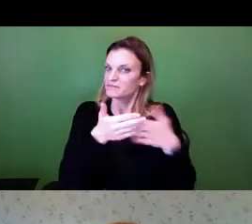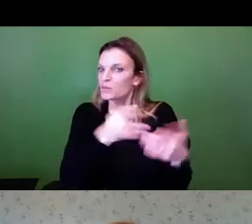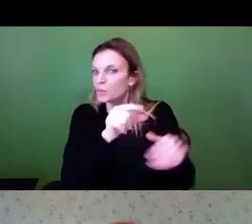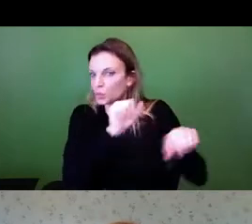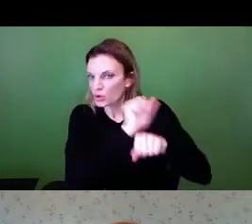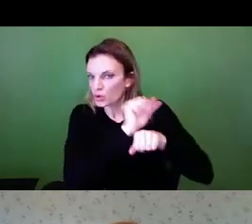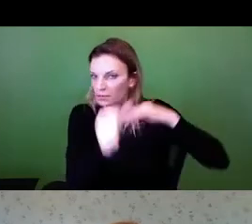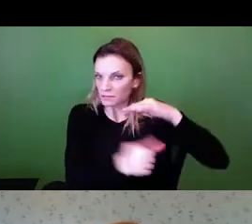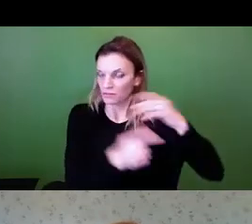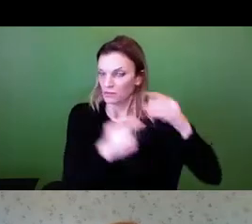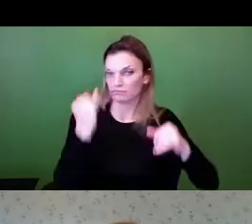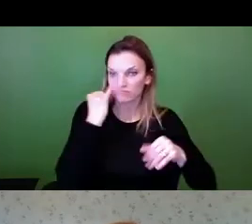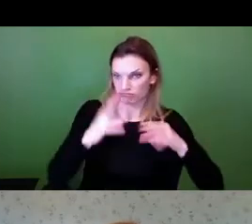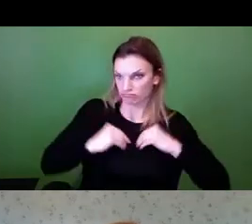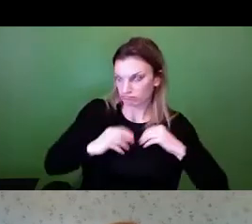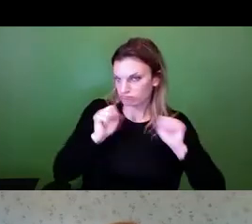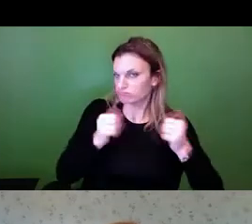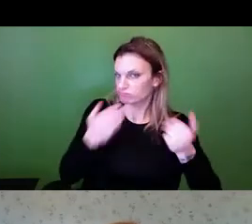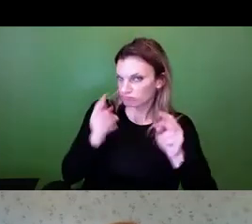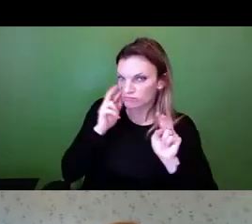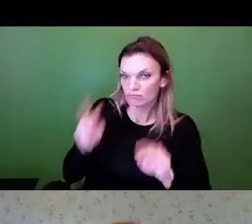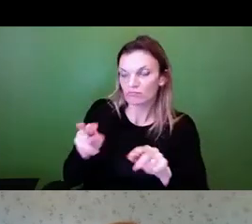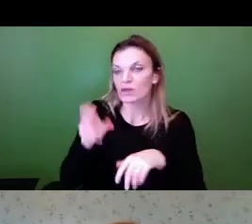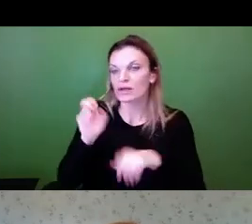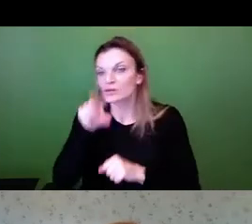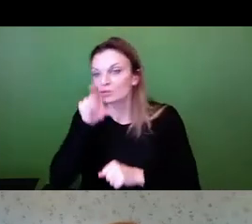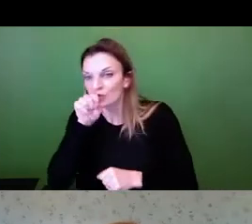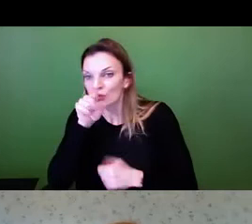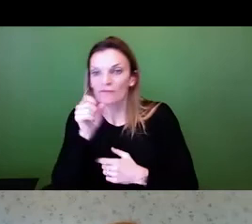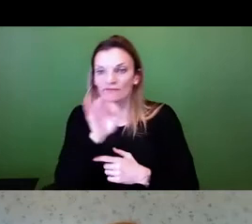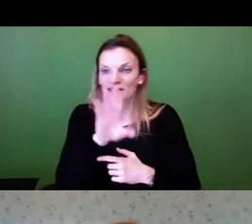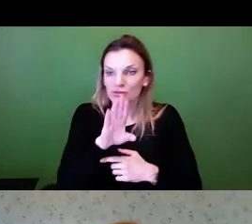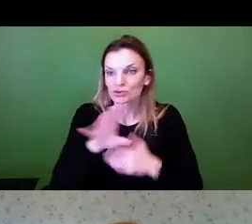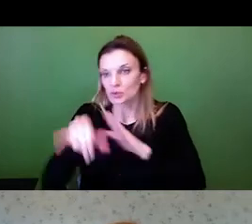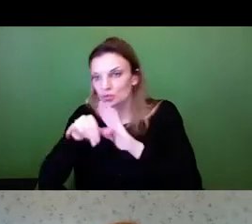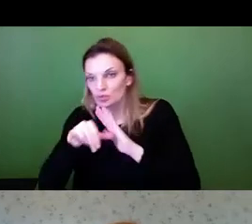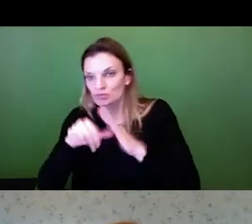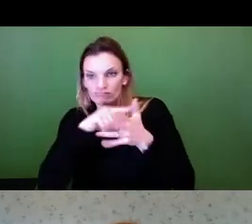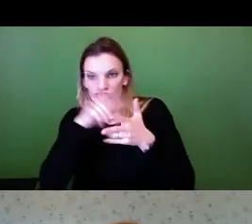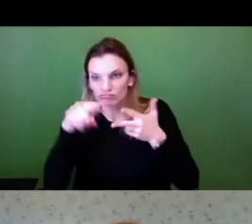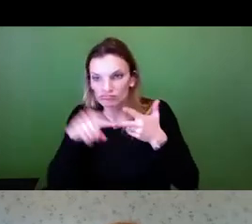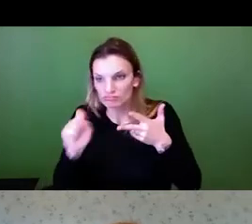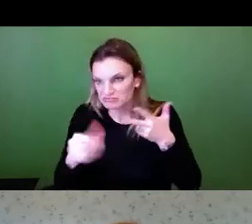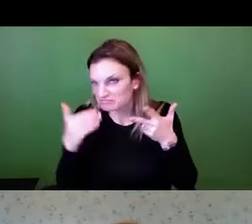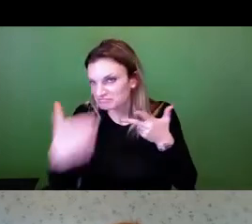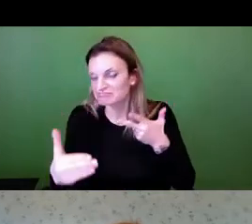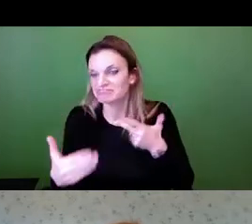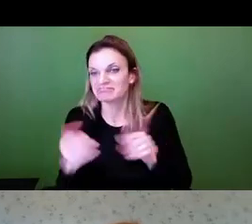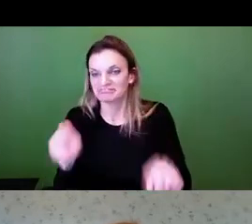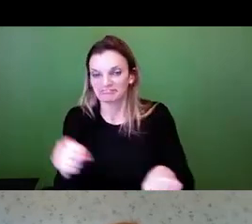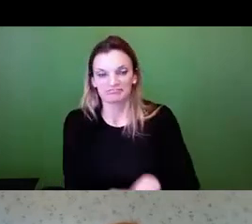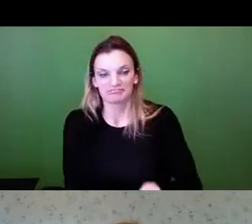You can also like us on Facebook, follow us on Twitter. And we even have a YouTube channel where we're trying to put